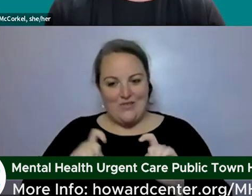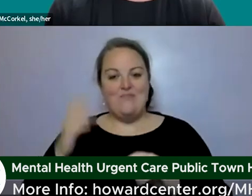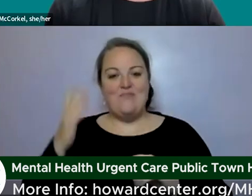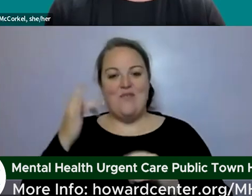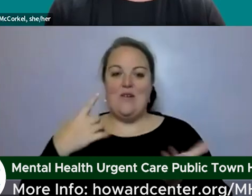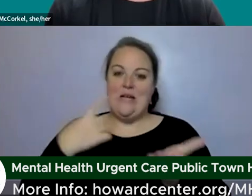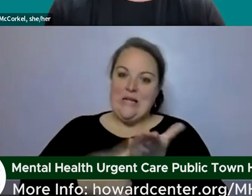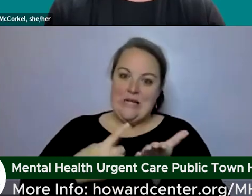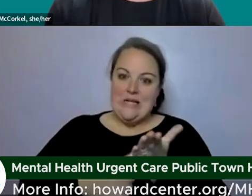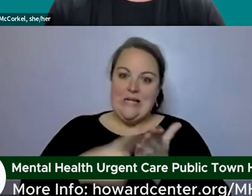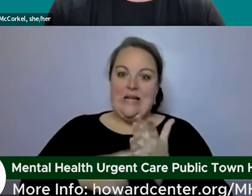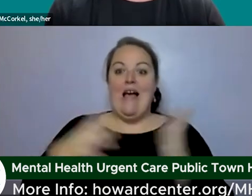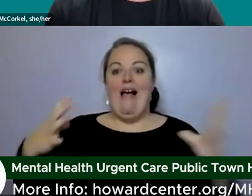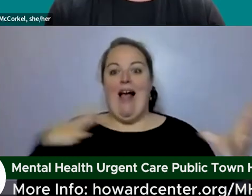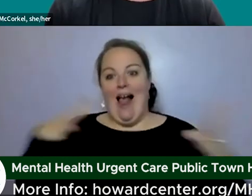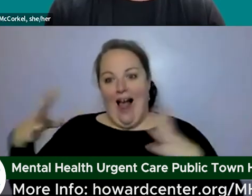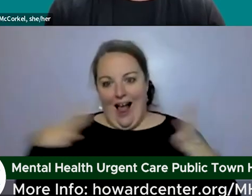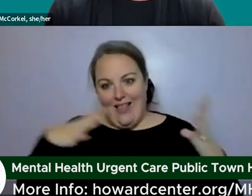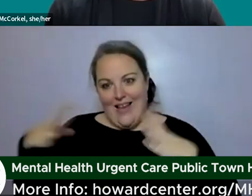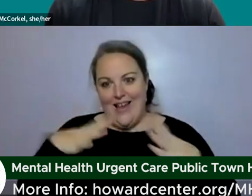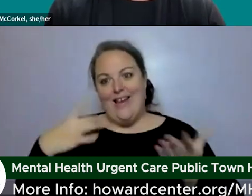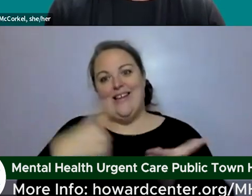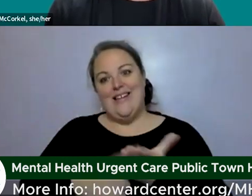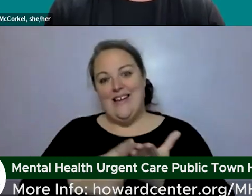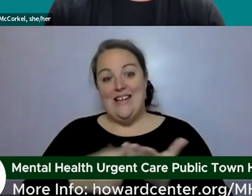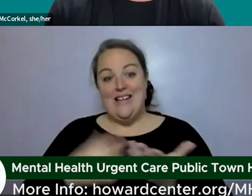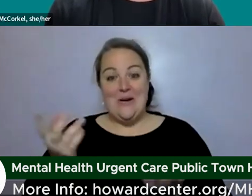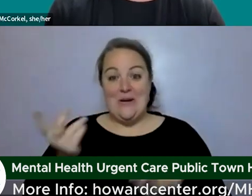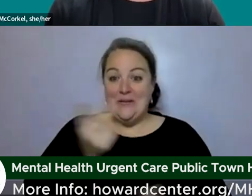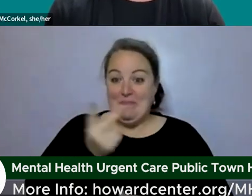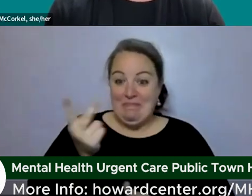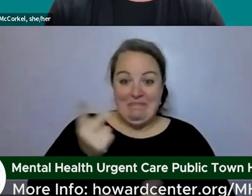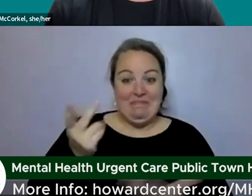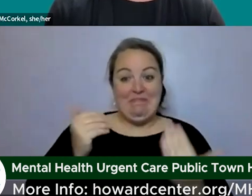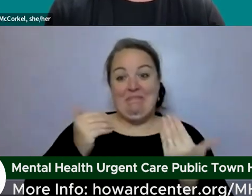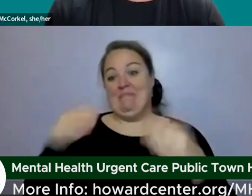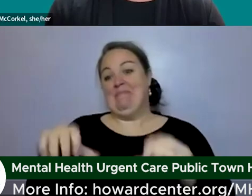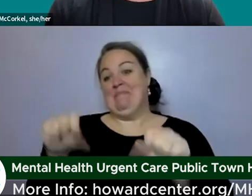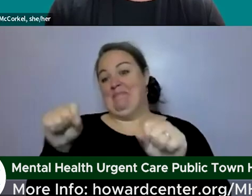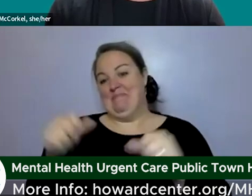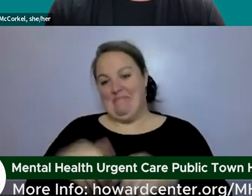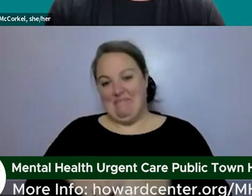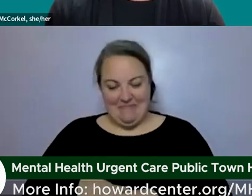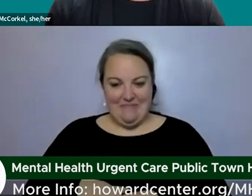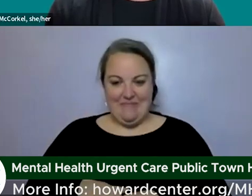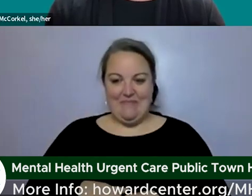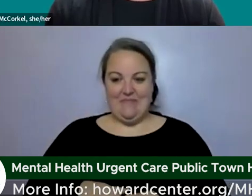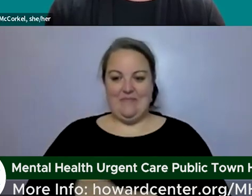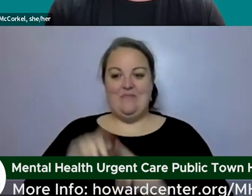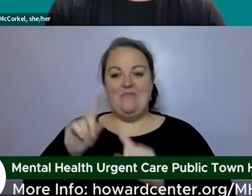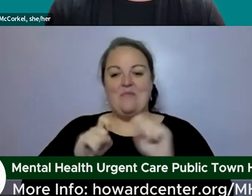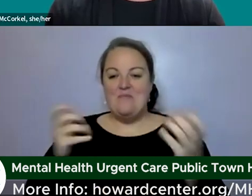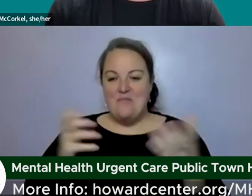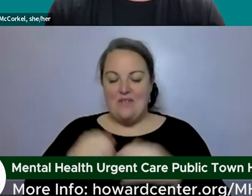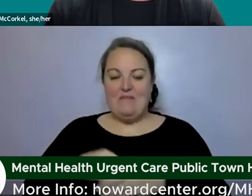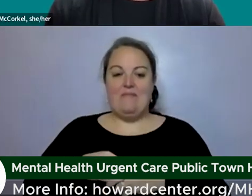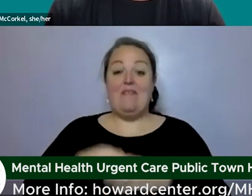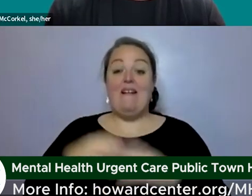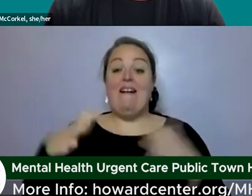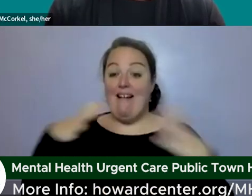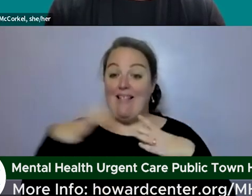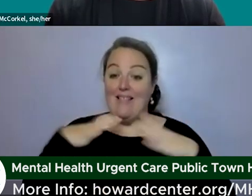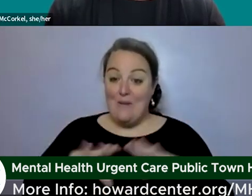of time talking about holidays so maureen or charlotte i think either one of you can handle this uh but the question is will you be open on